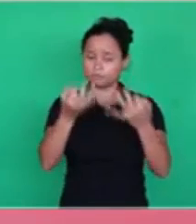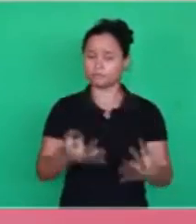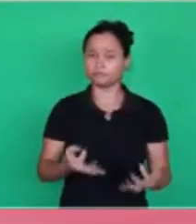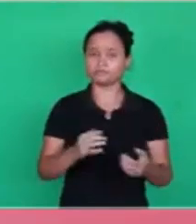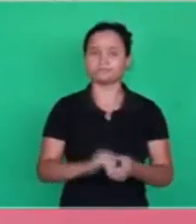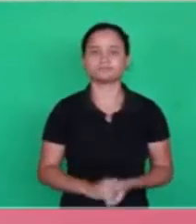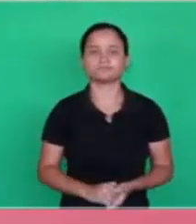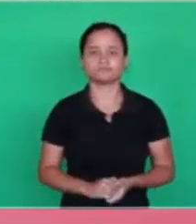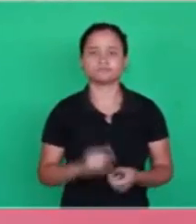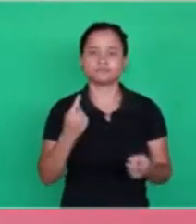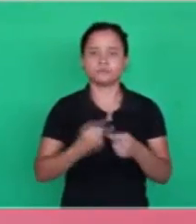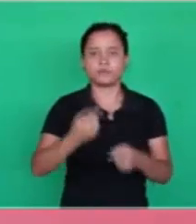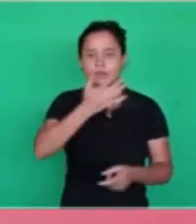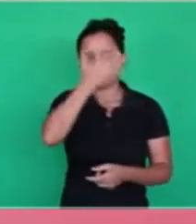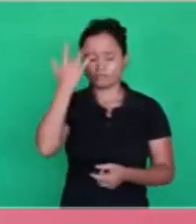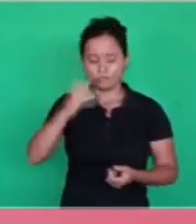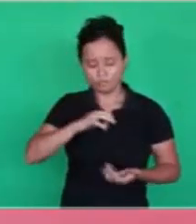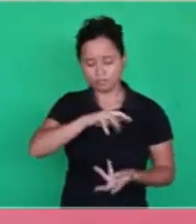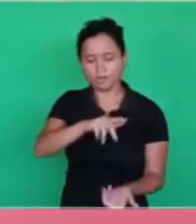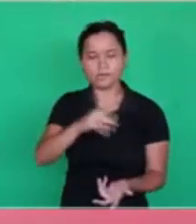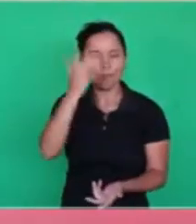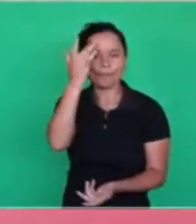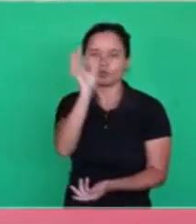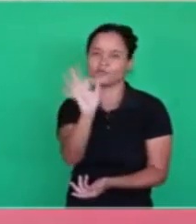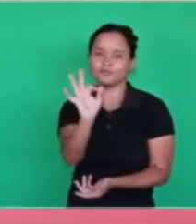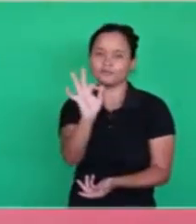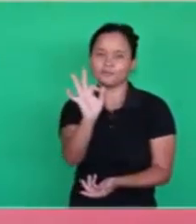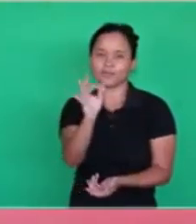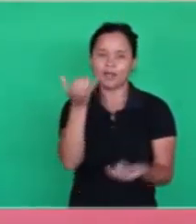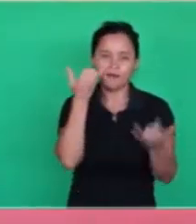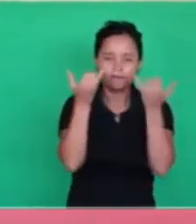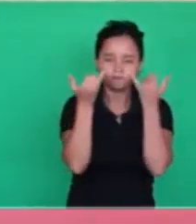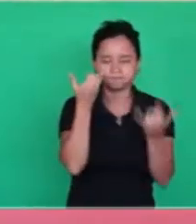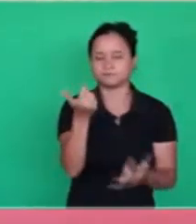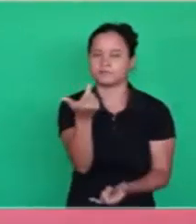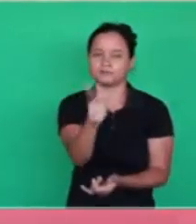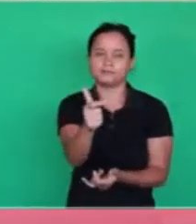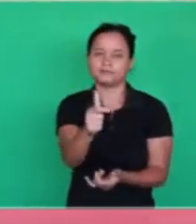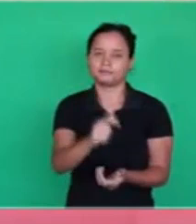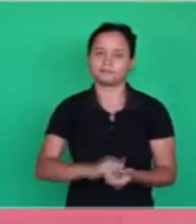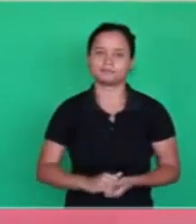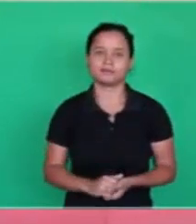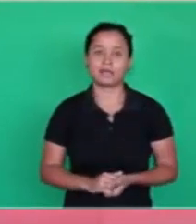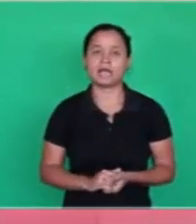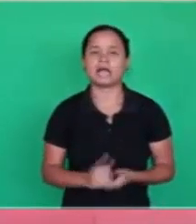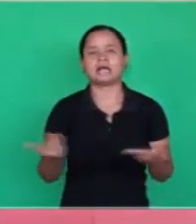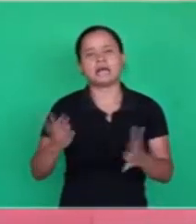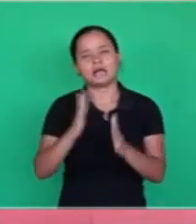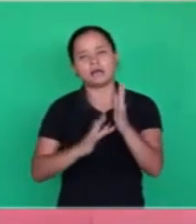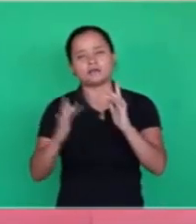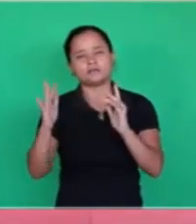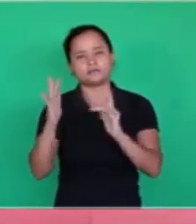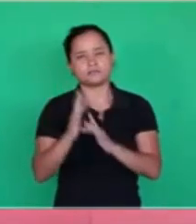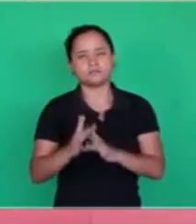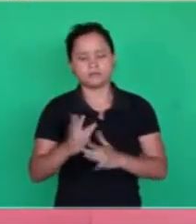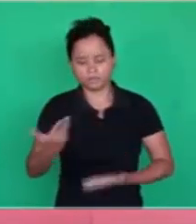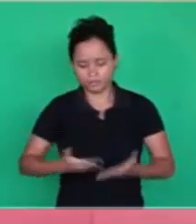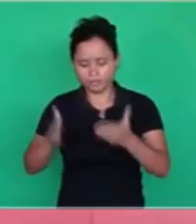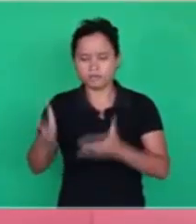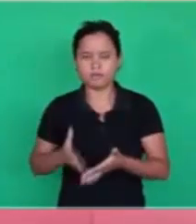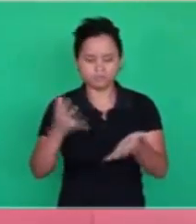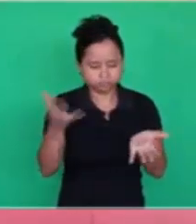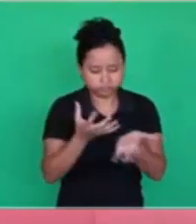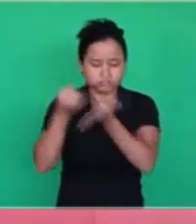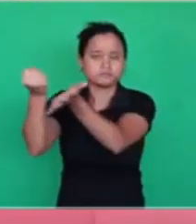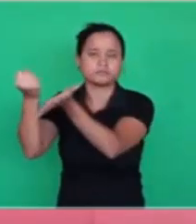The world doesn't know, doesn't have any information. How will the church be raptured?